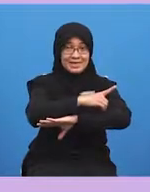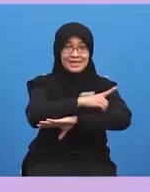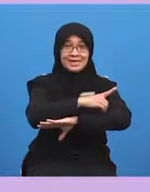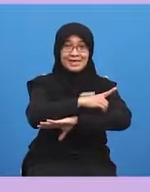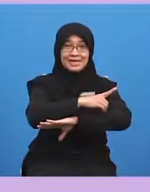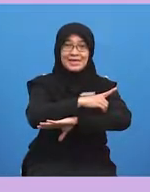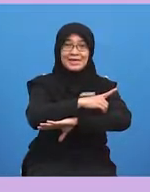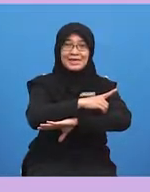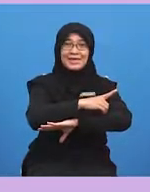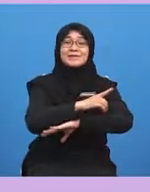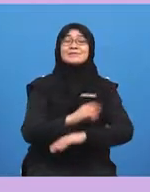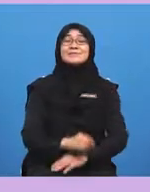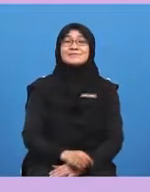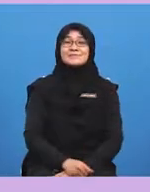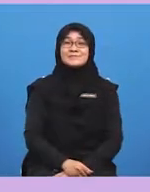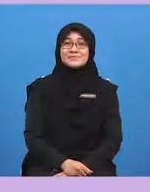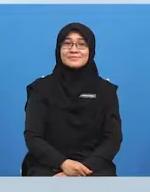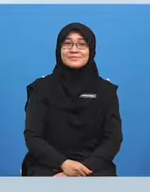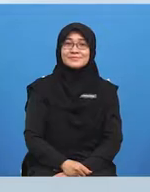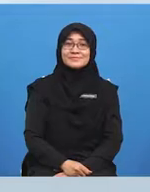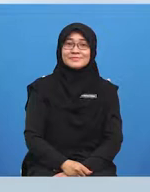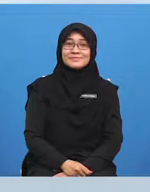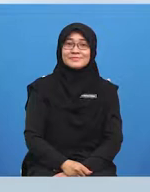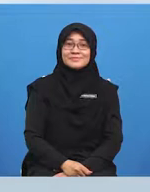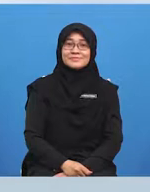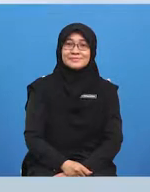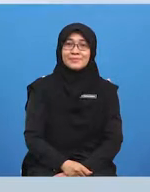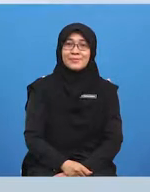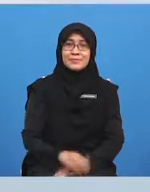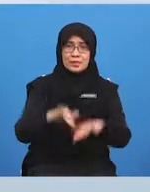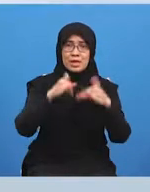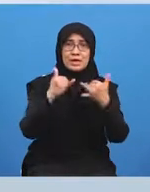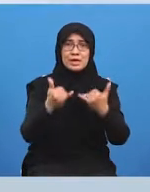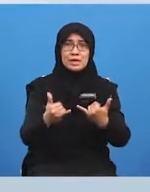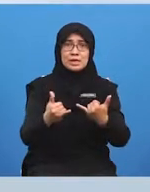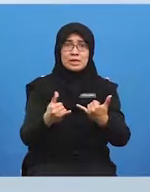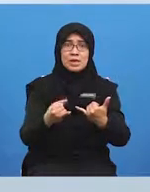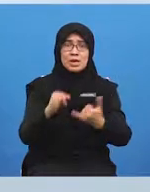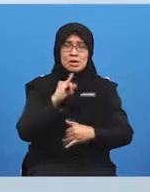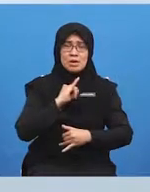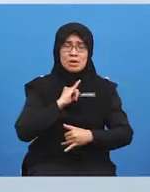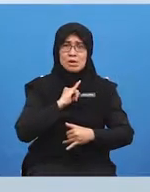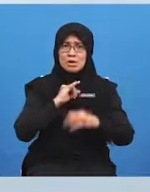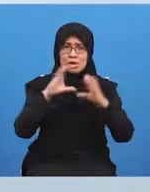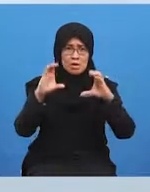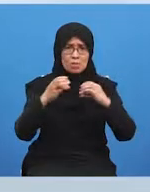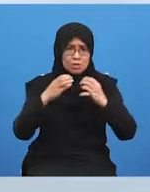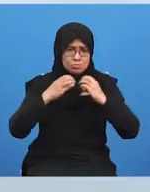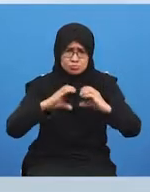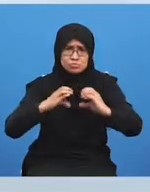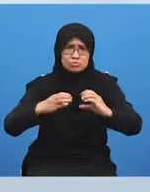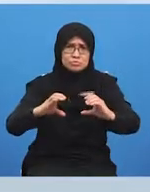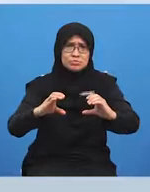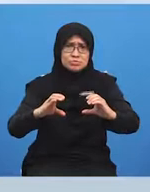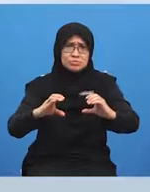number three here this time i'm going to do it really really fast and